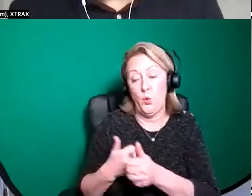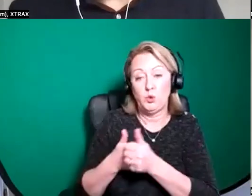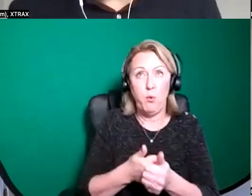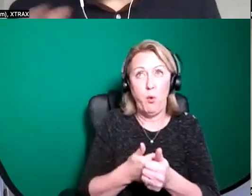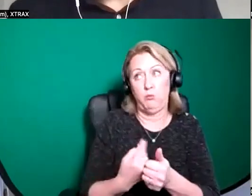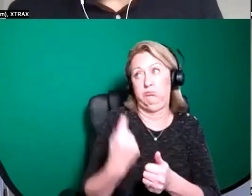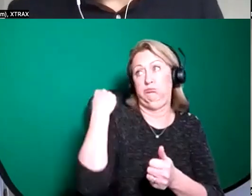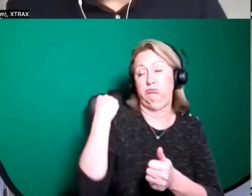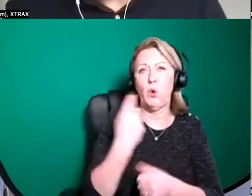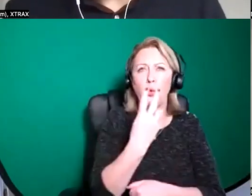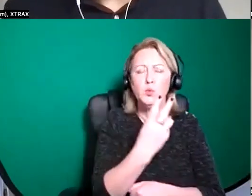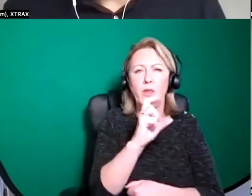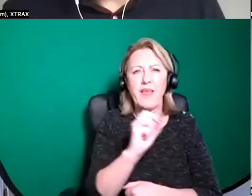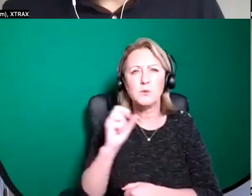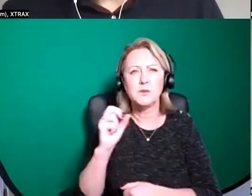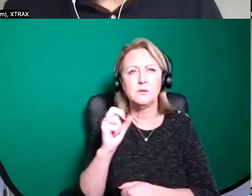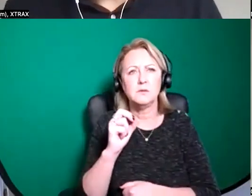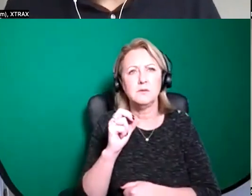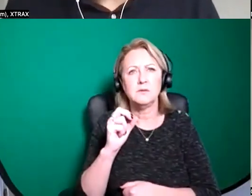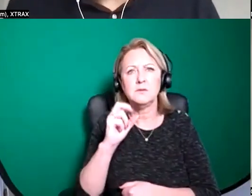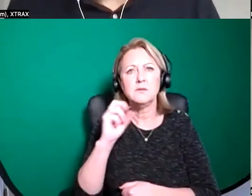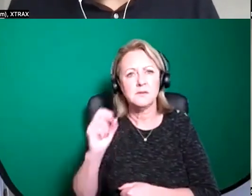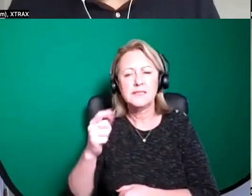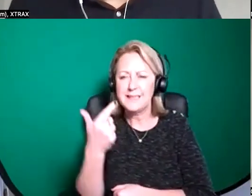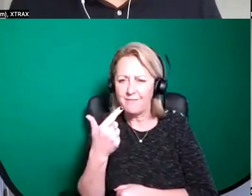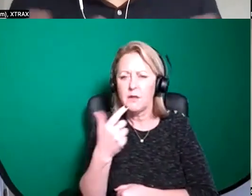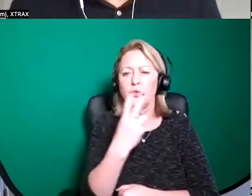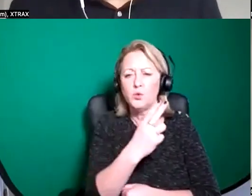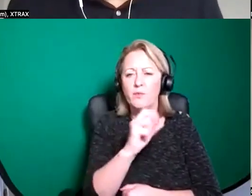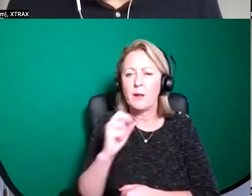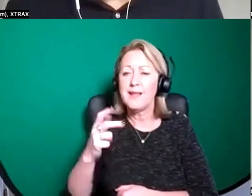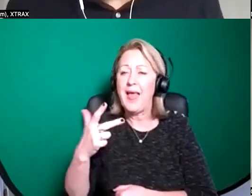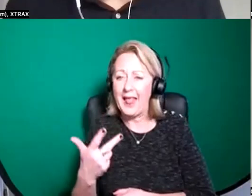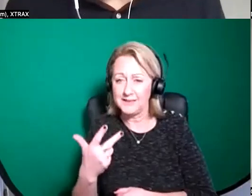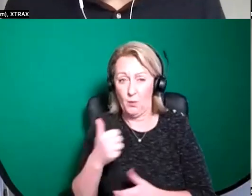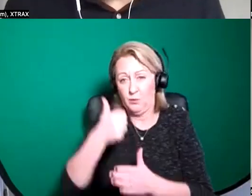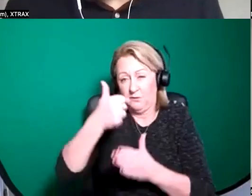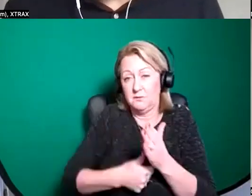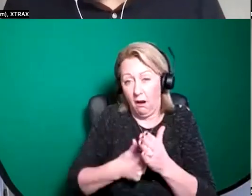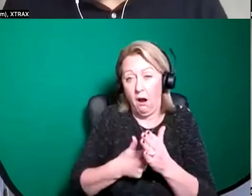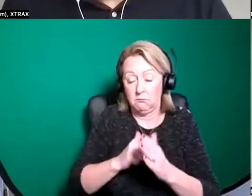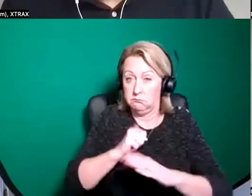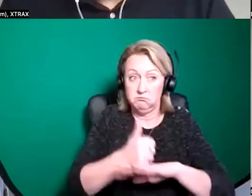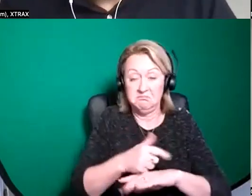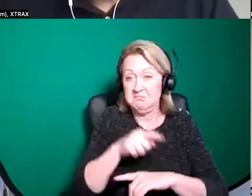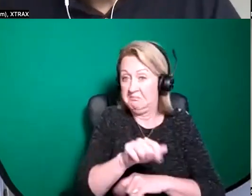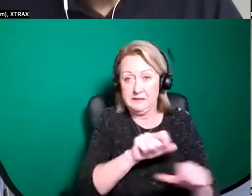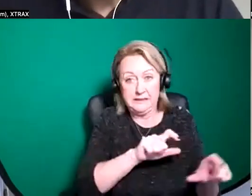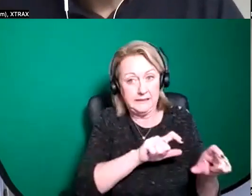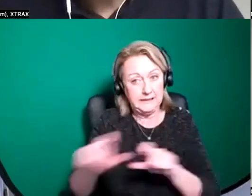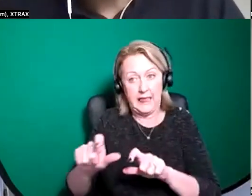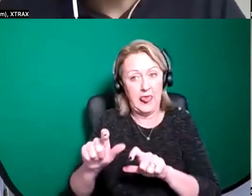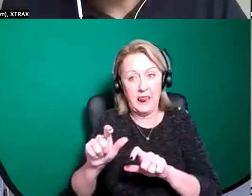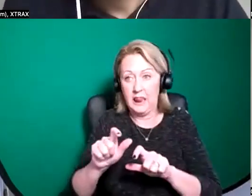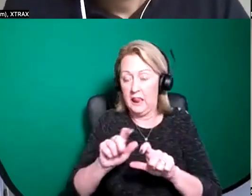2007 or 2008 when the network was first established some of those shows are still kind of very successfully kind of out there in